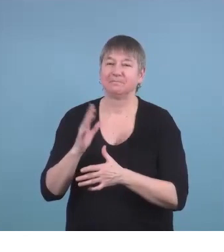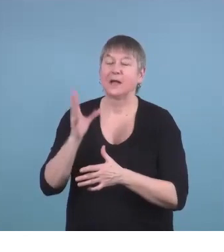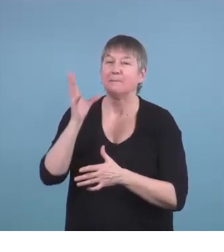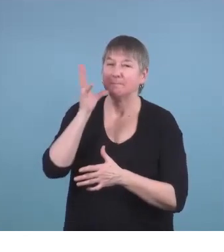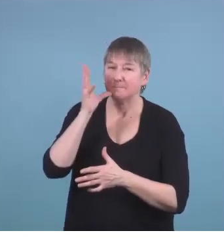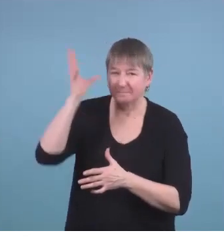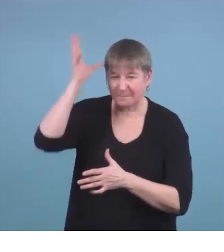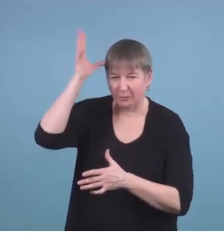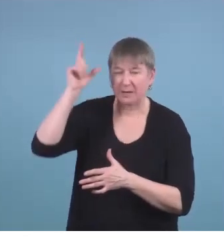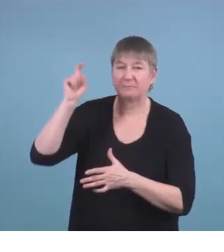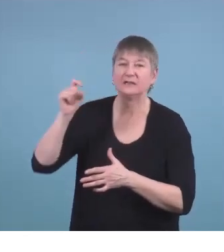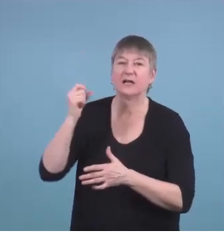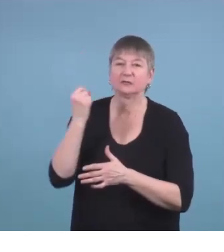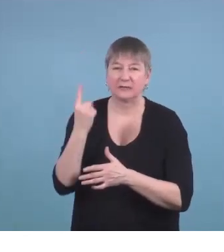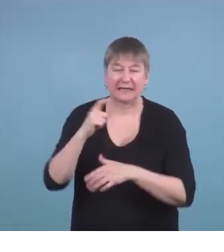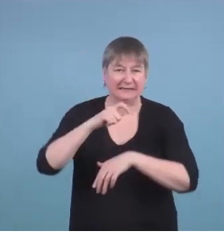of the timeline